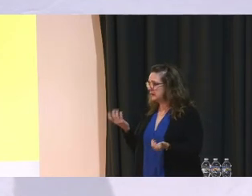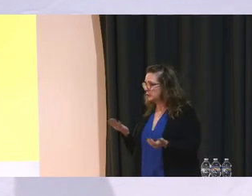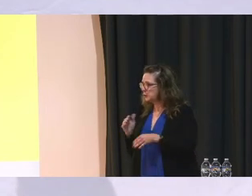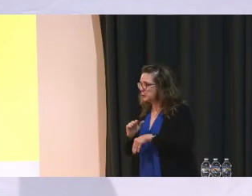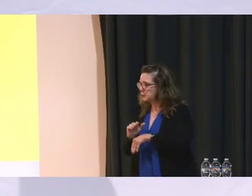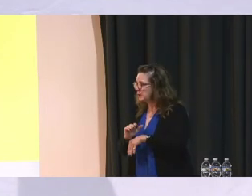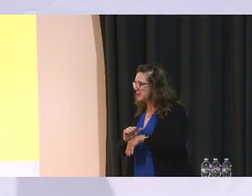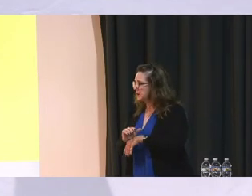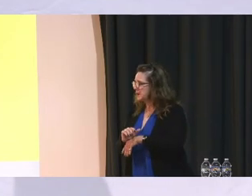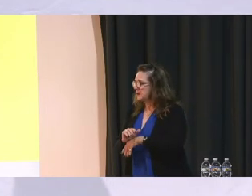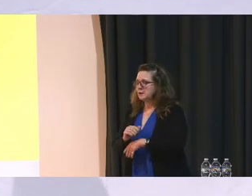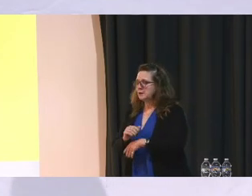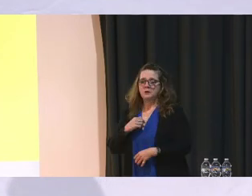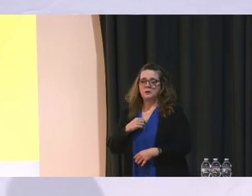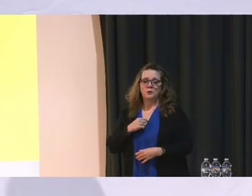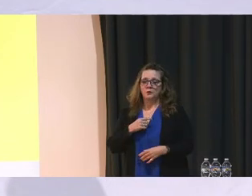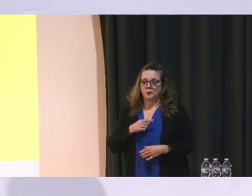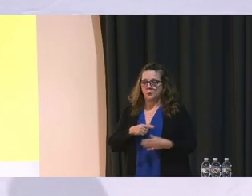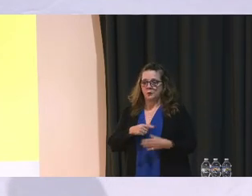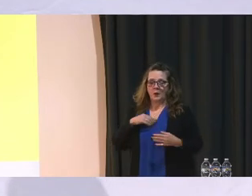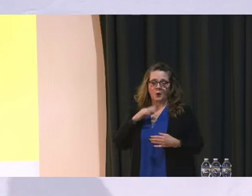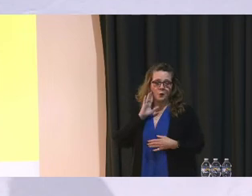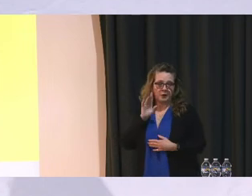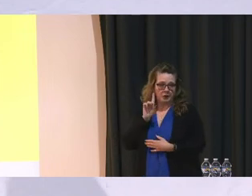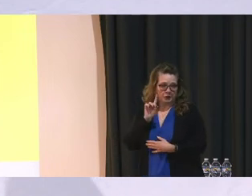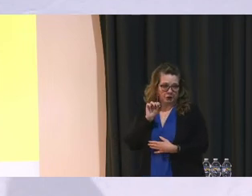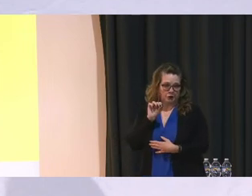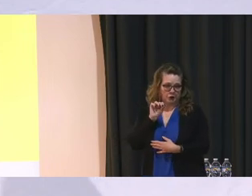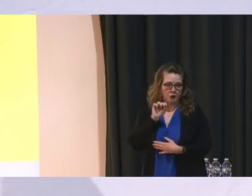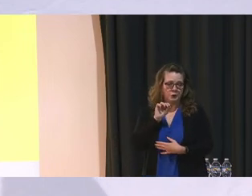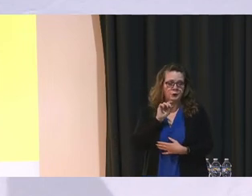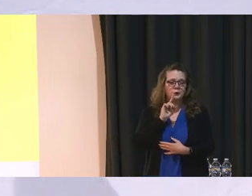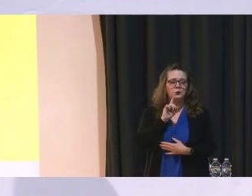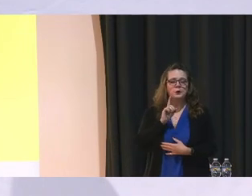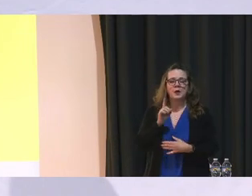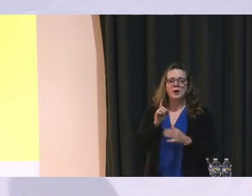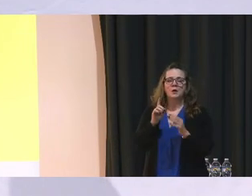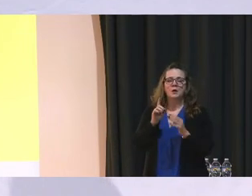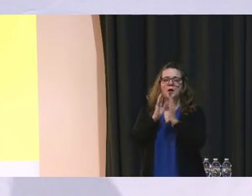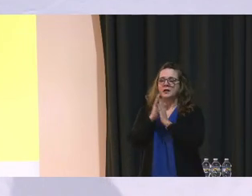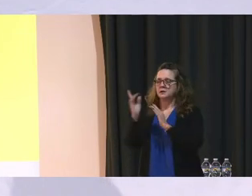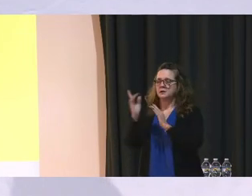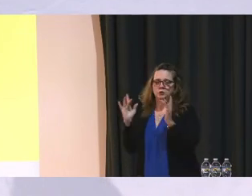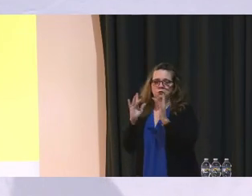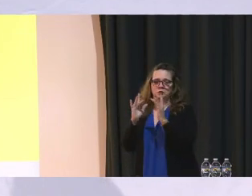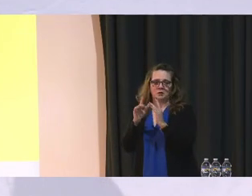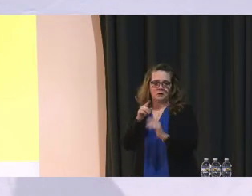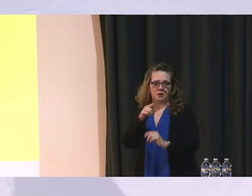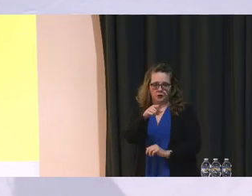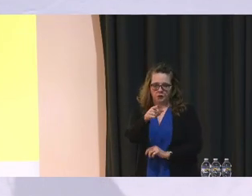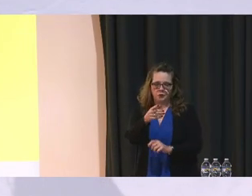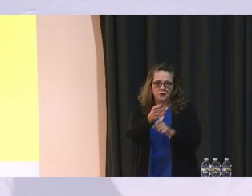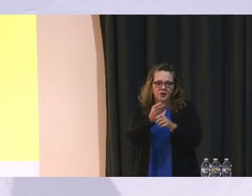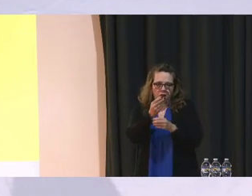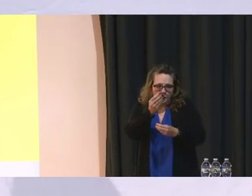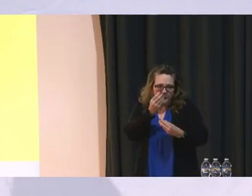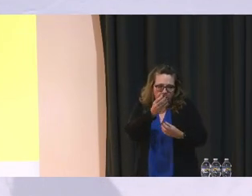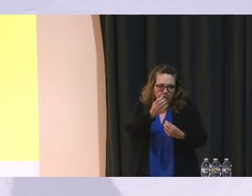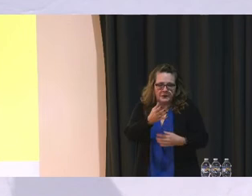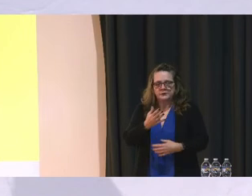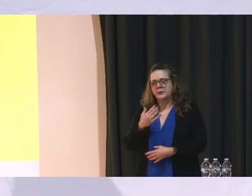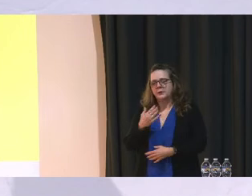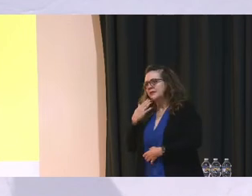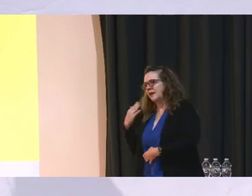What I will do is I'll have somebody to connect with you now to get your information. Thank you.